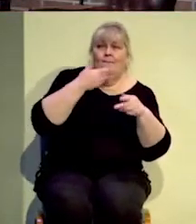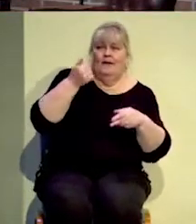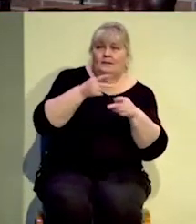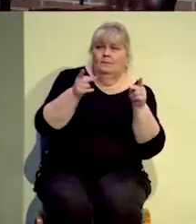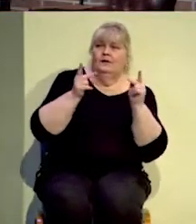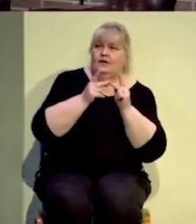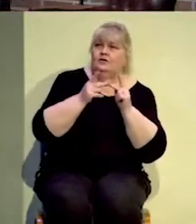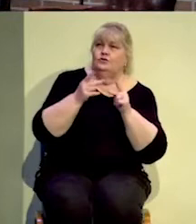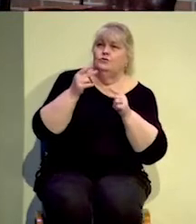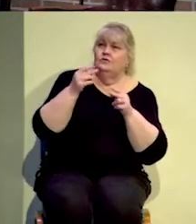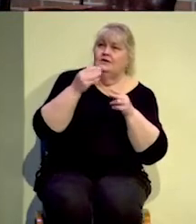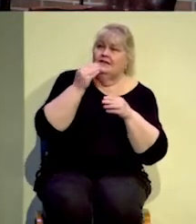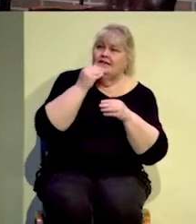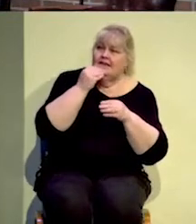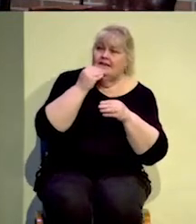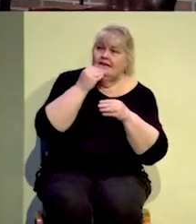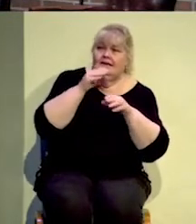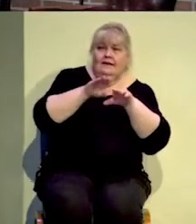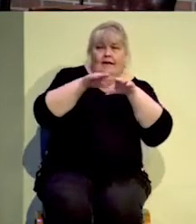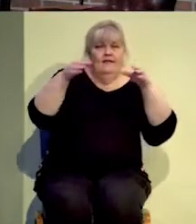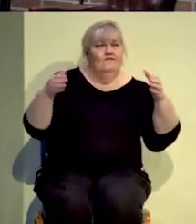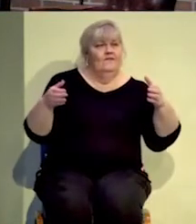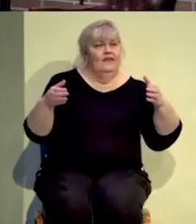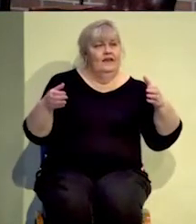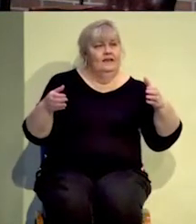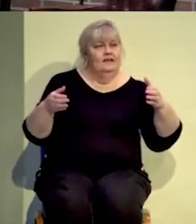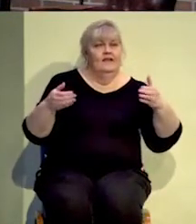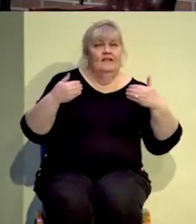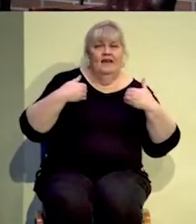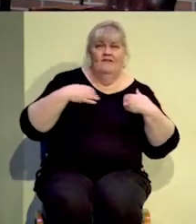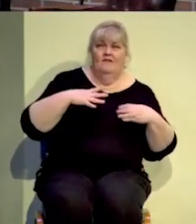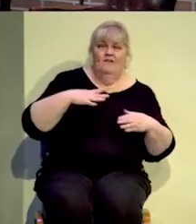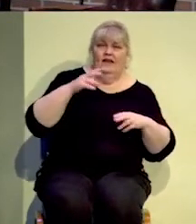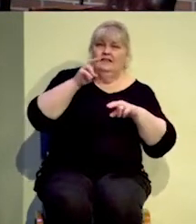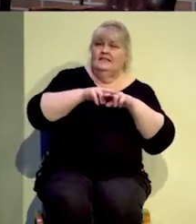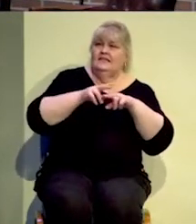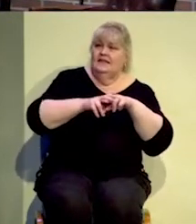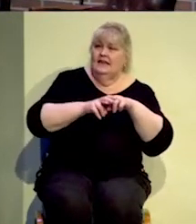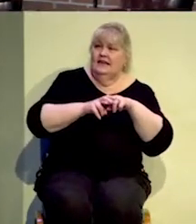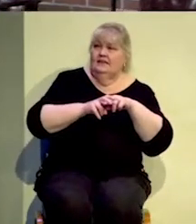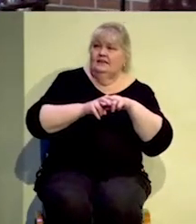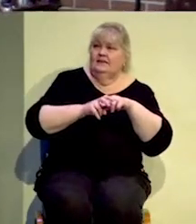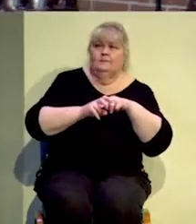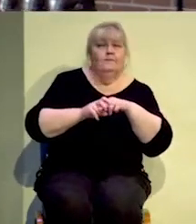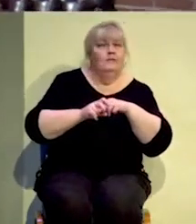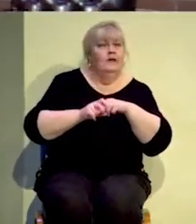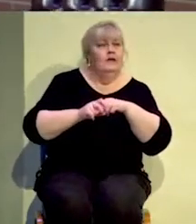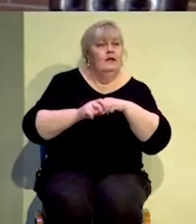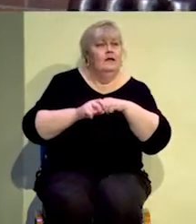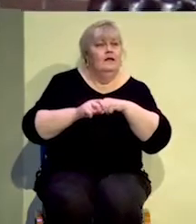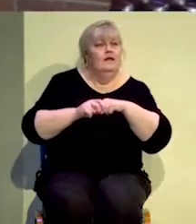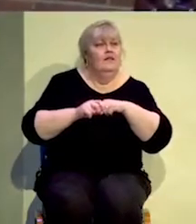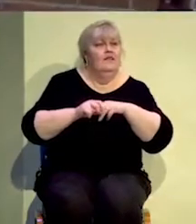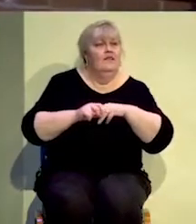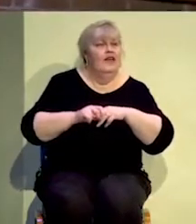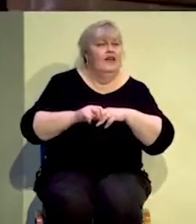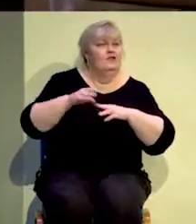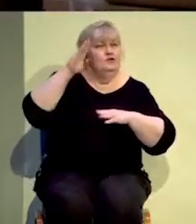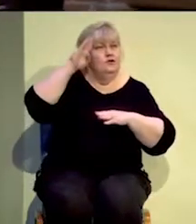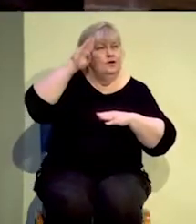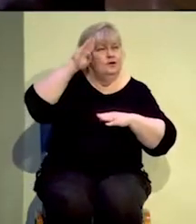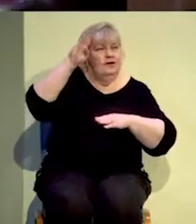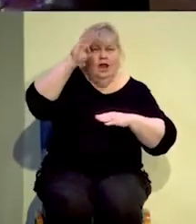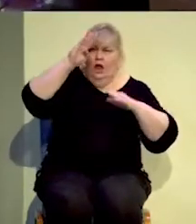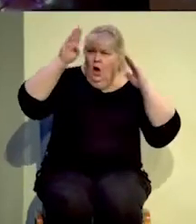synagogues. It means they got the best seats in the house. They get the box seats at the ball game. Greetings in the marketplaces and being called